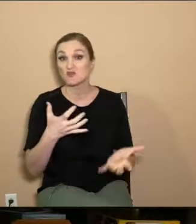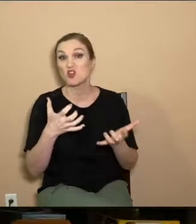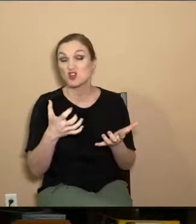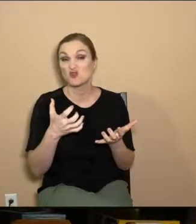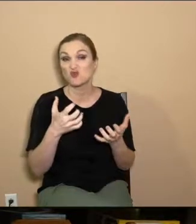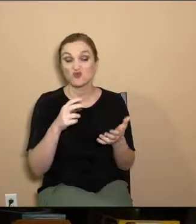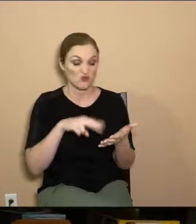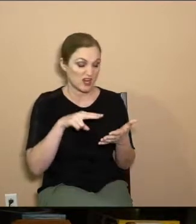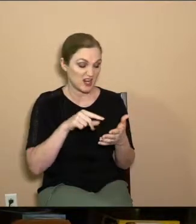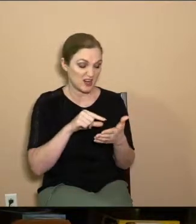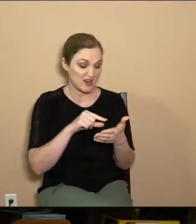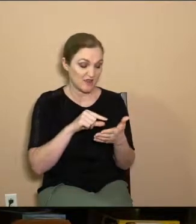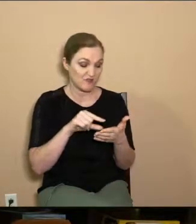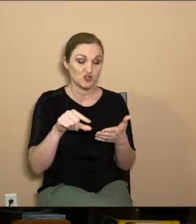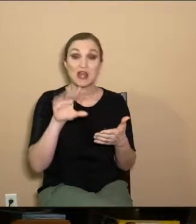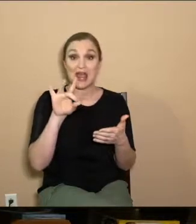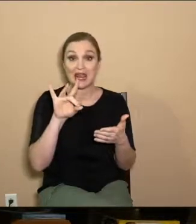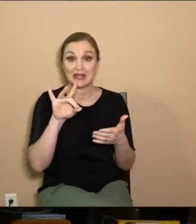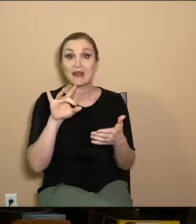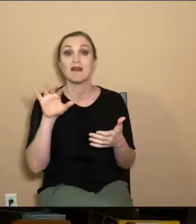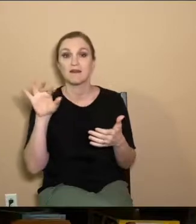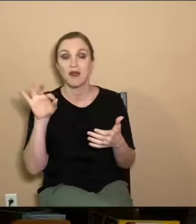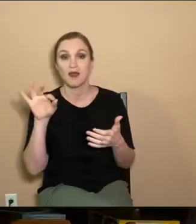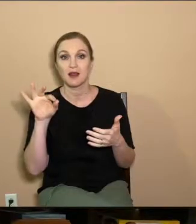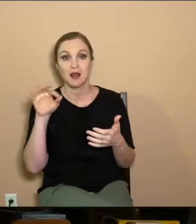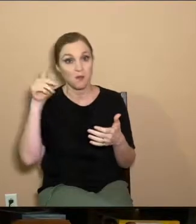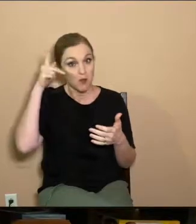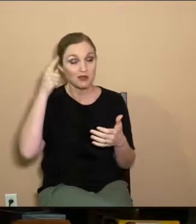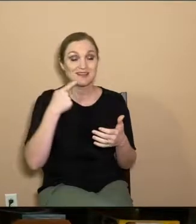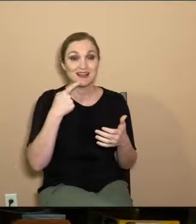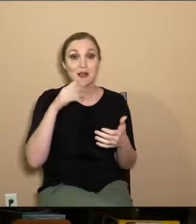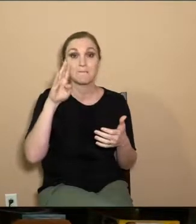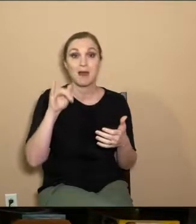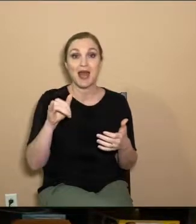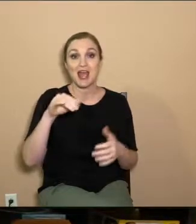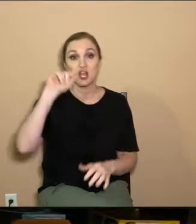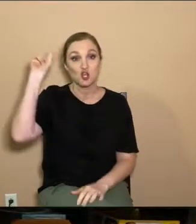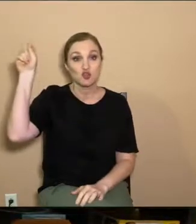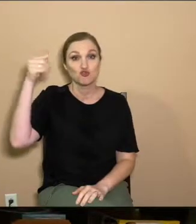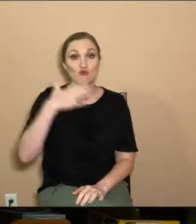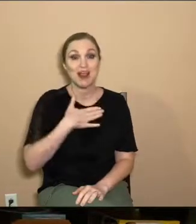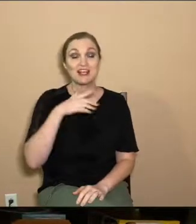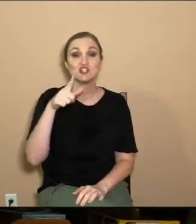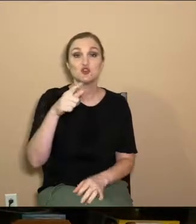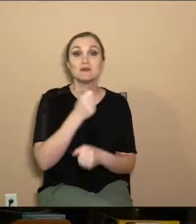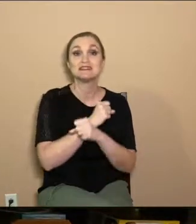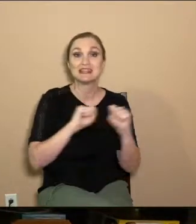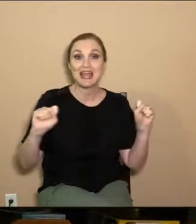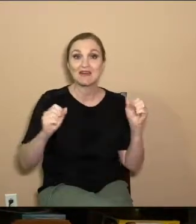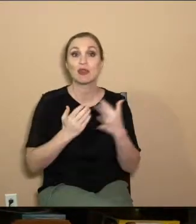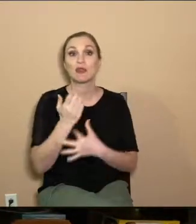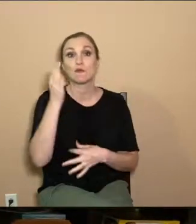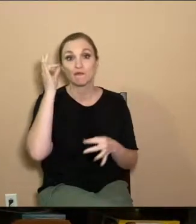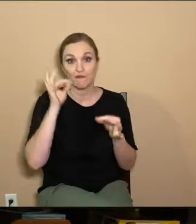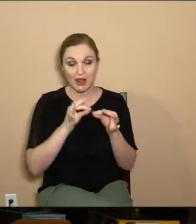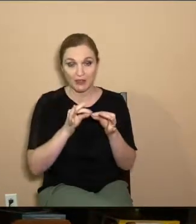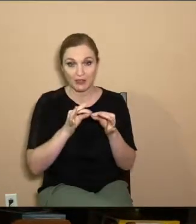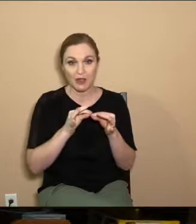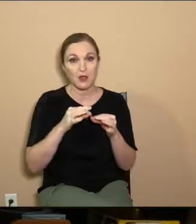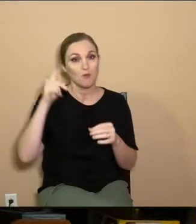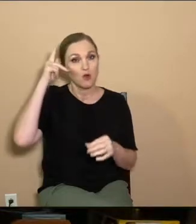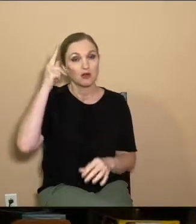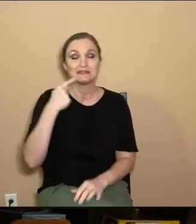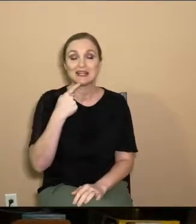to read, you know, verses 8 and 9. Paul says this, for by grace you have been saved through faith. Paul